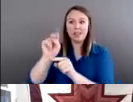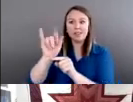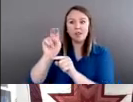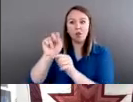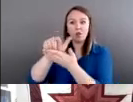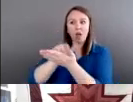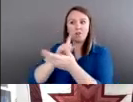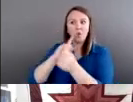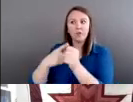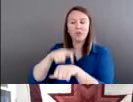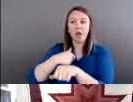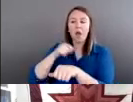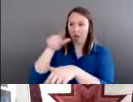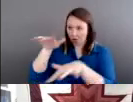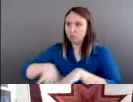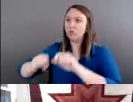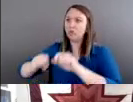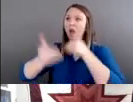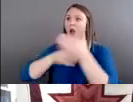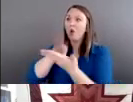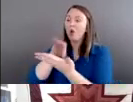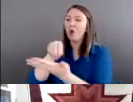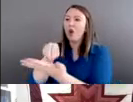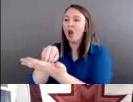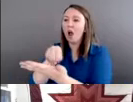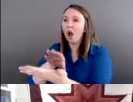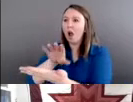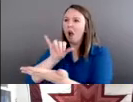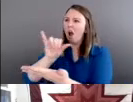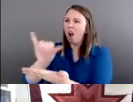by the challenge that we face.